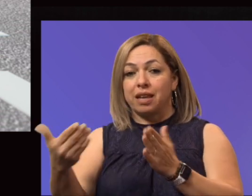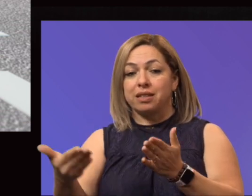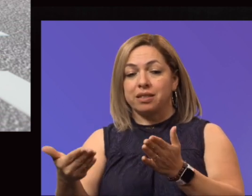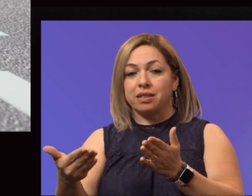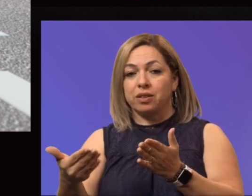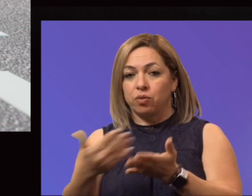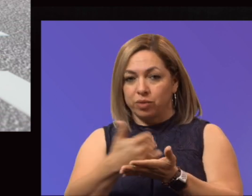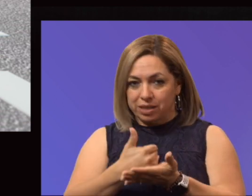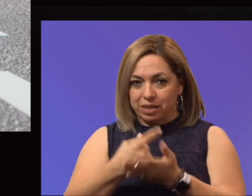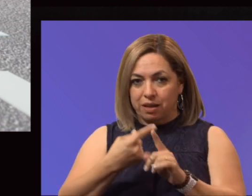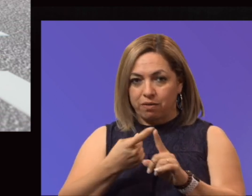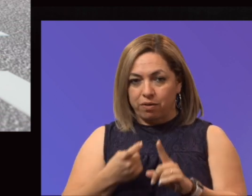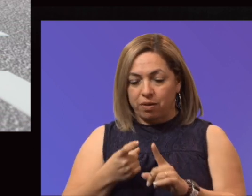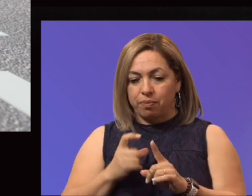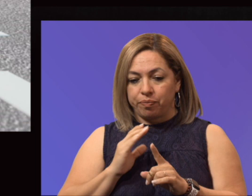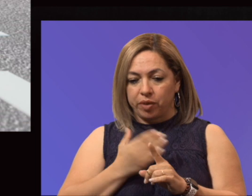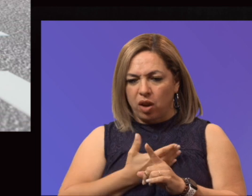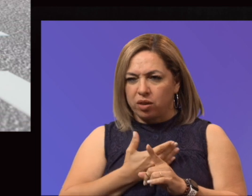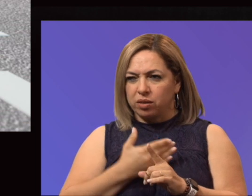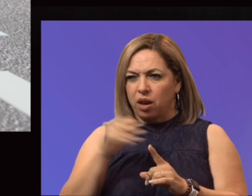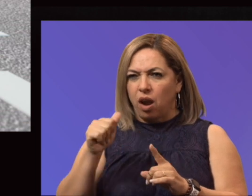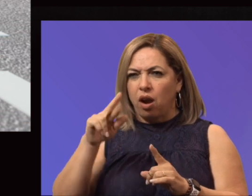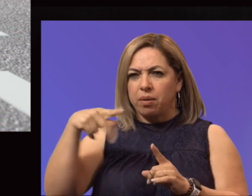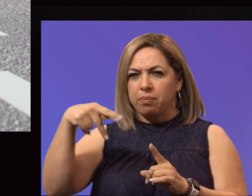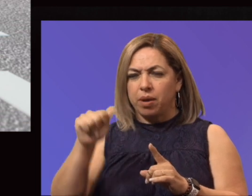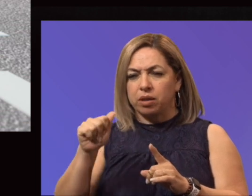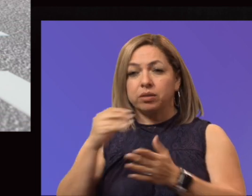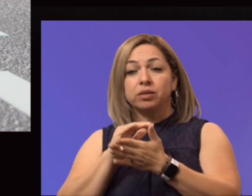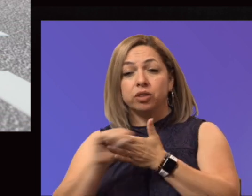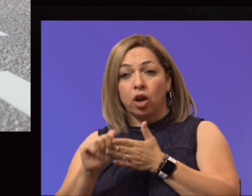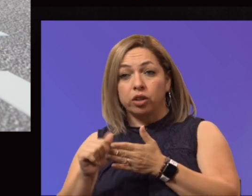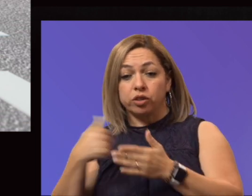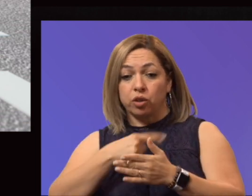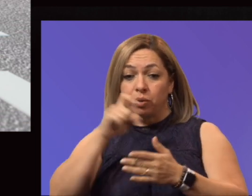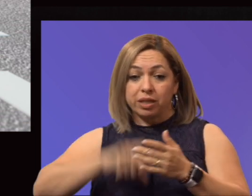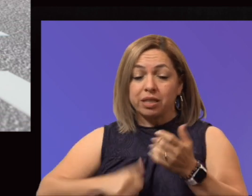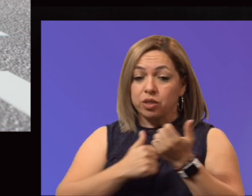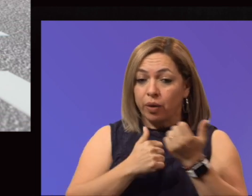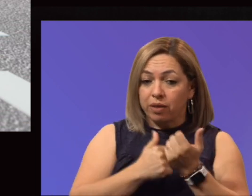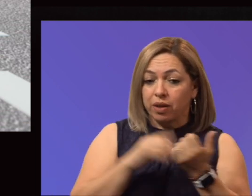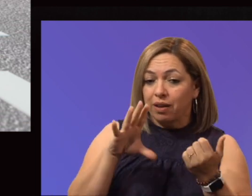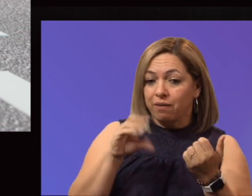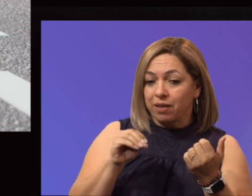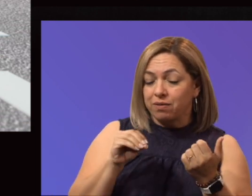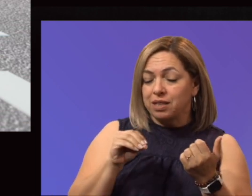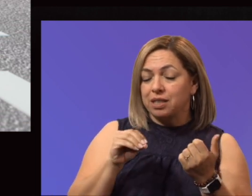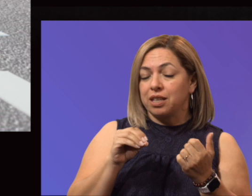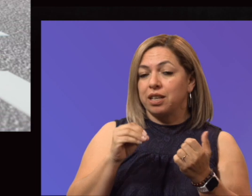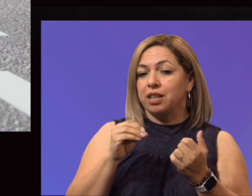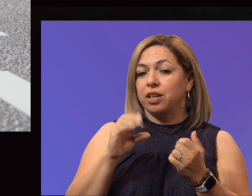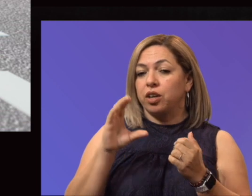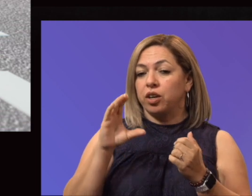ARPA dollars. And so we have to advocate, and the 50 community colleges are advocating for an additional $75